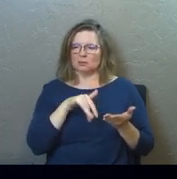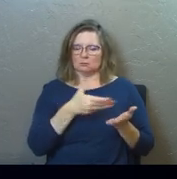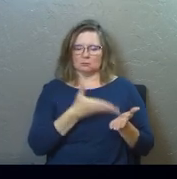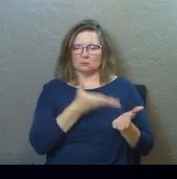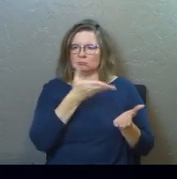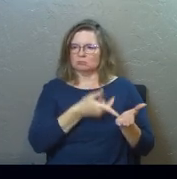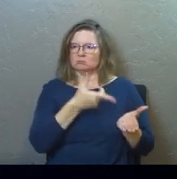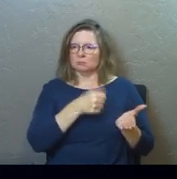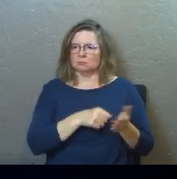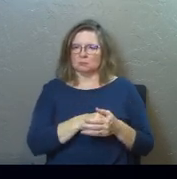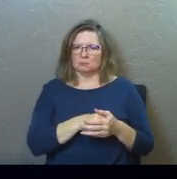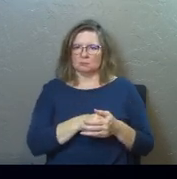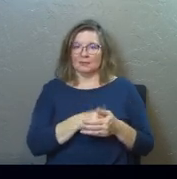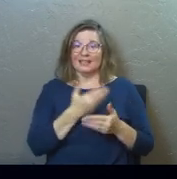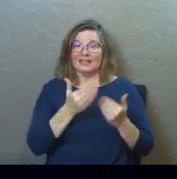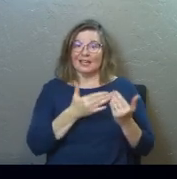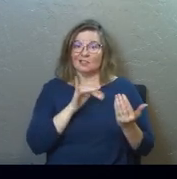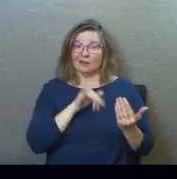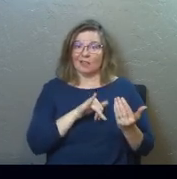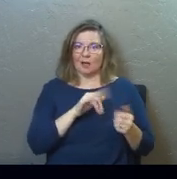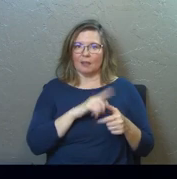person than to heal with you.